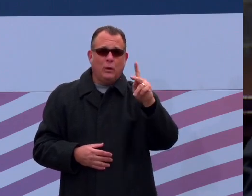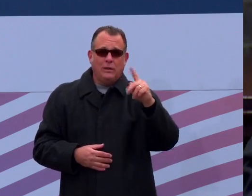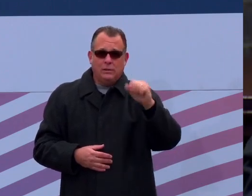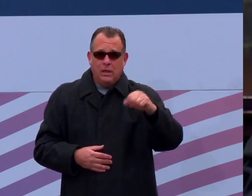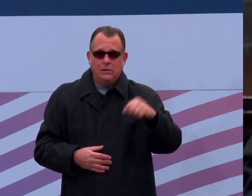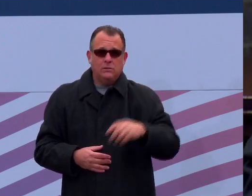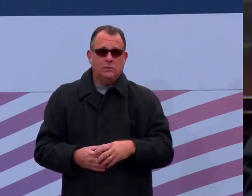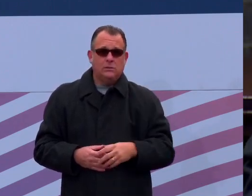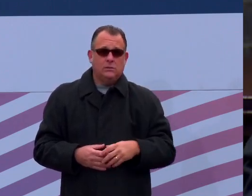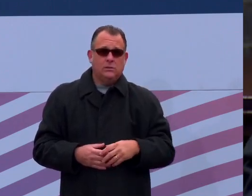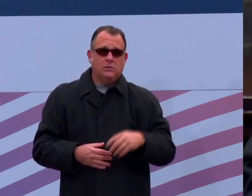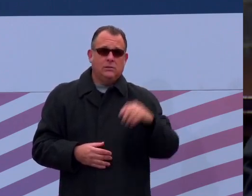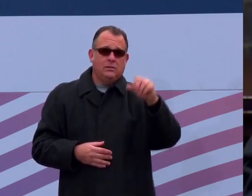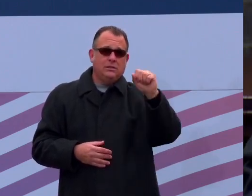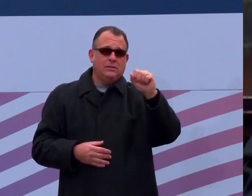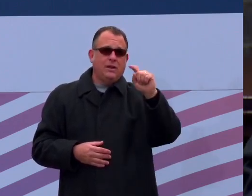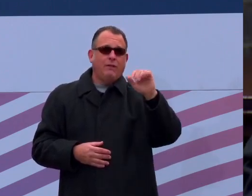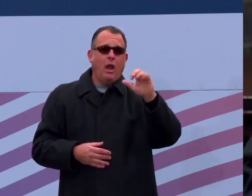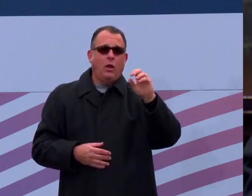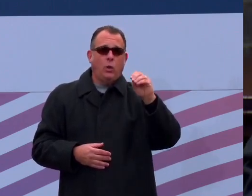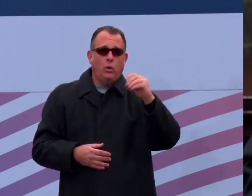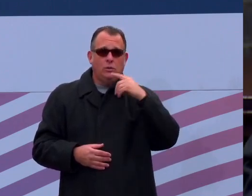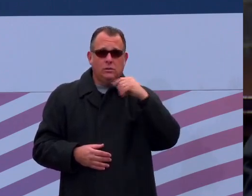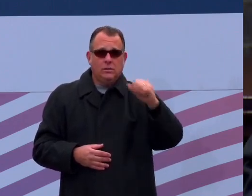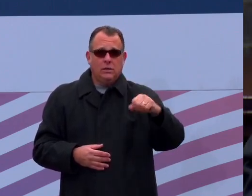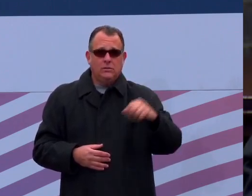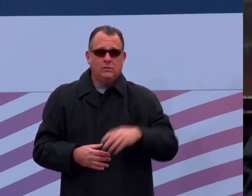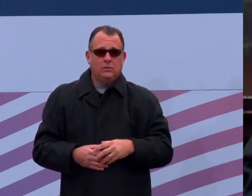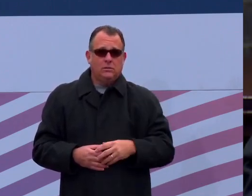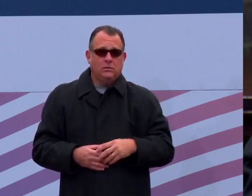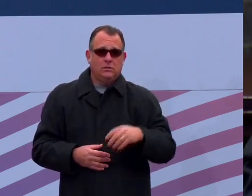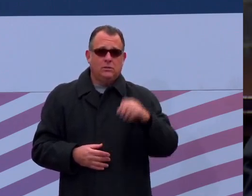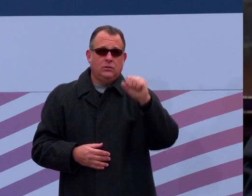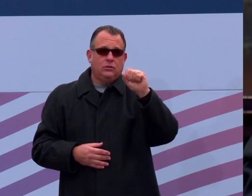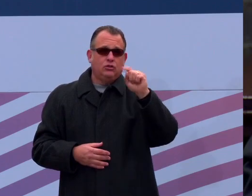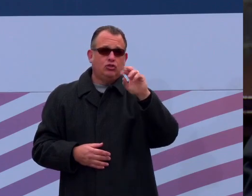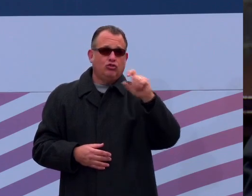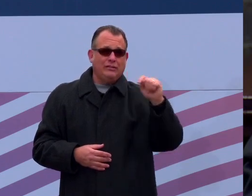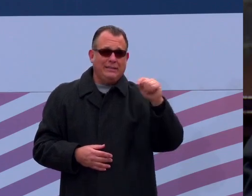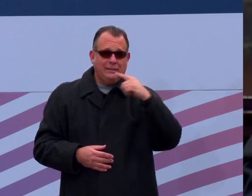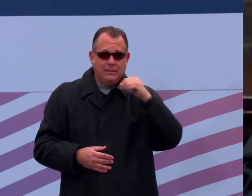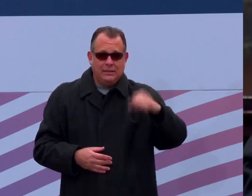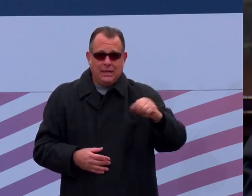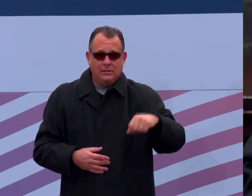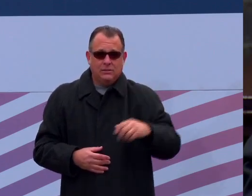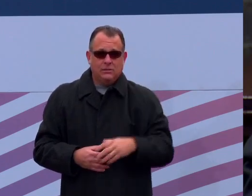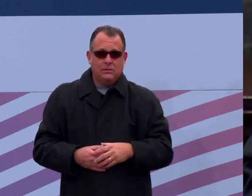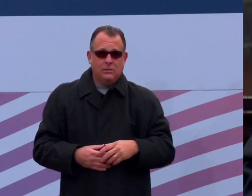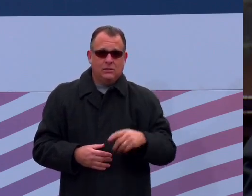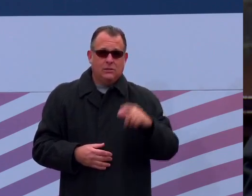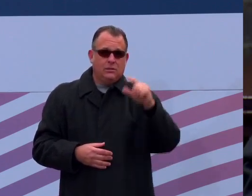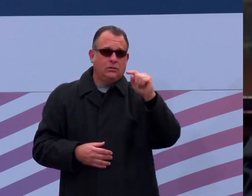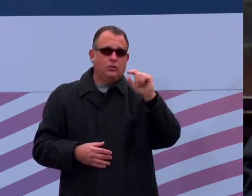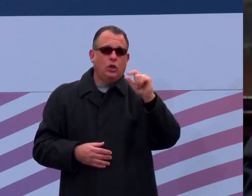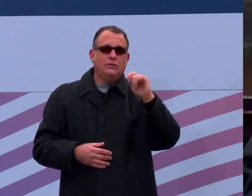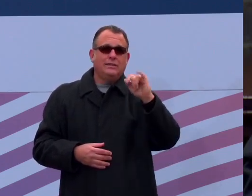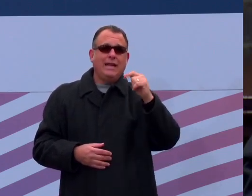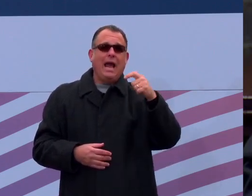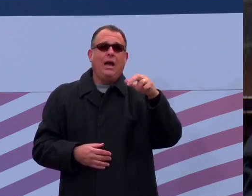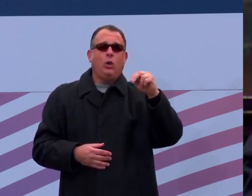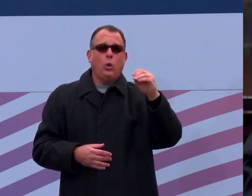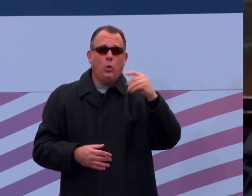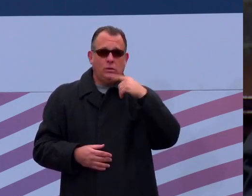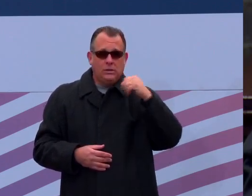Aye. Street. Aye. Aye. Tartaglione. Aye. Aye. Vogel. Aye.